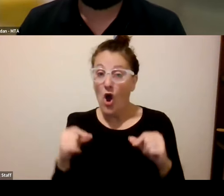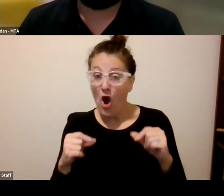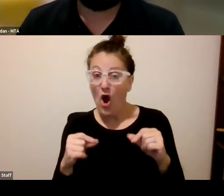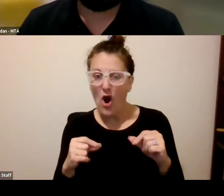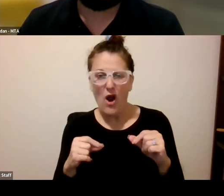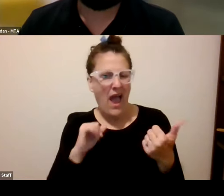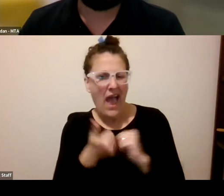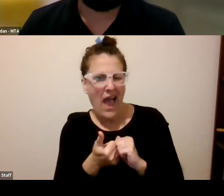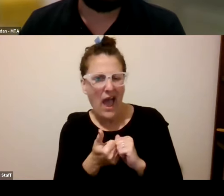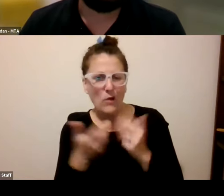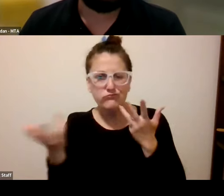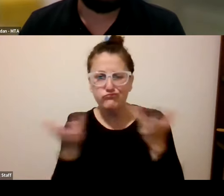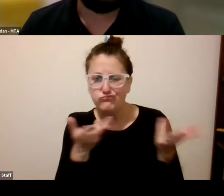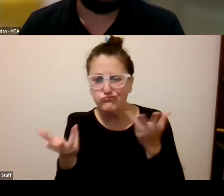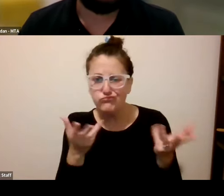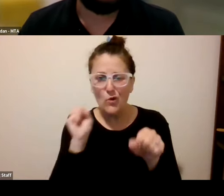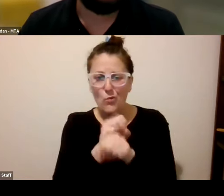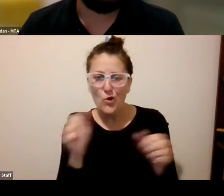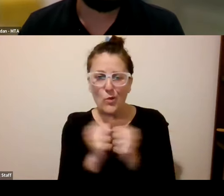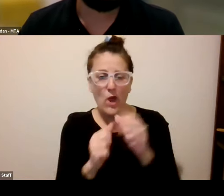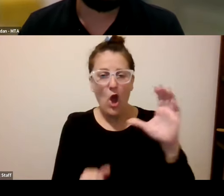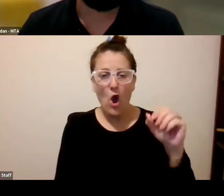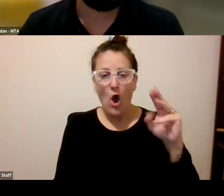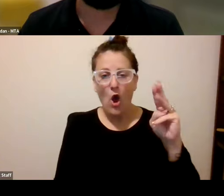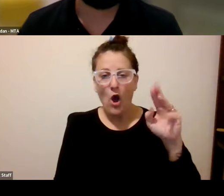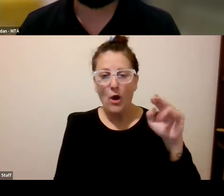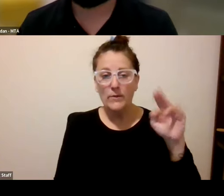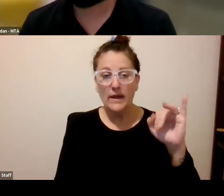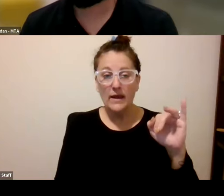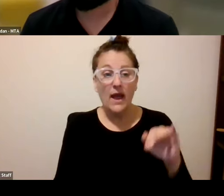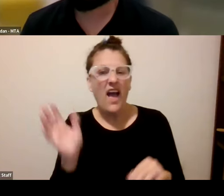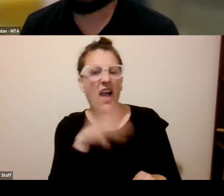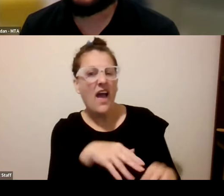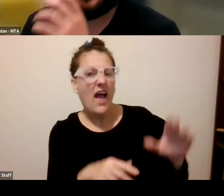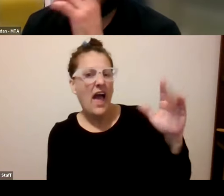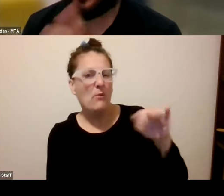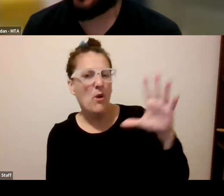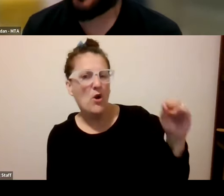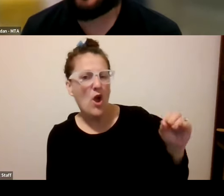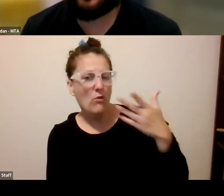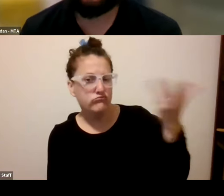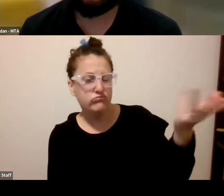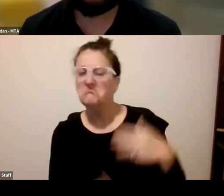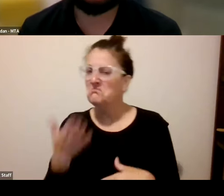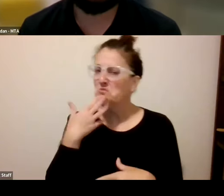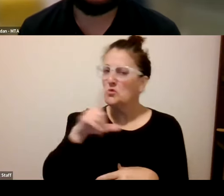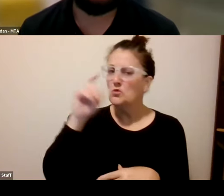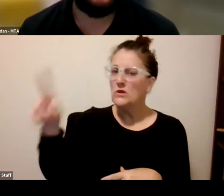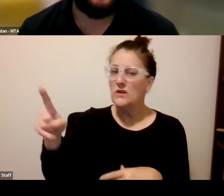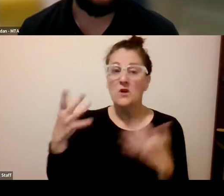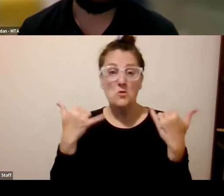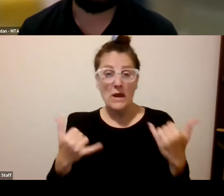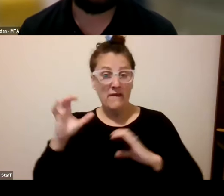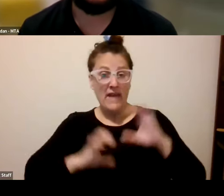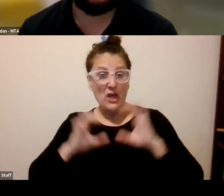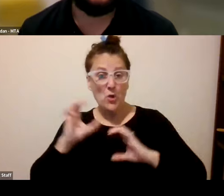translate into omni so bertie you want to take that yeah yeah so so good question so currently we're evaluating